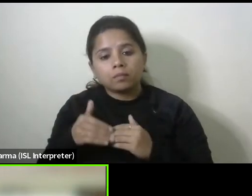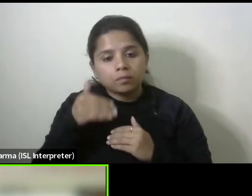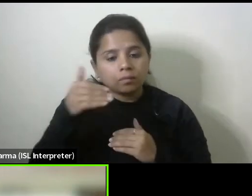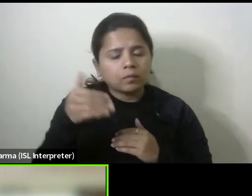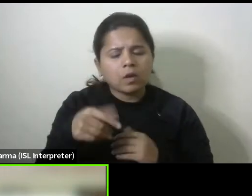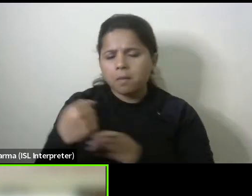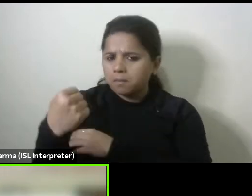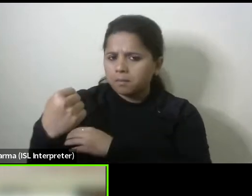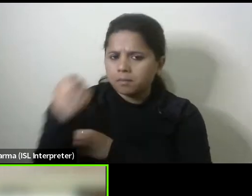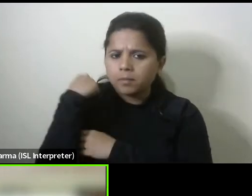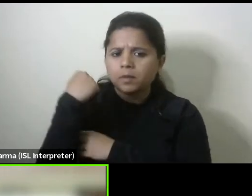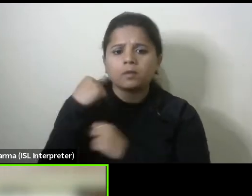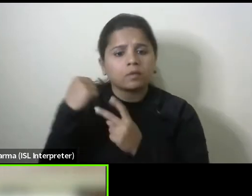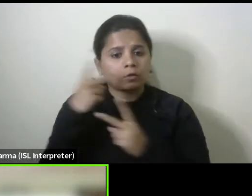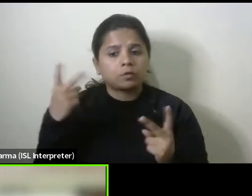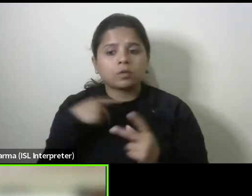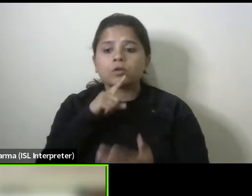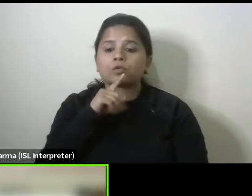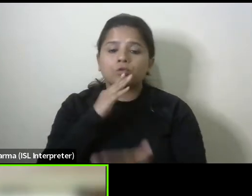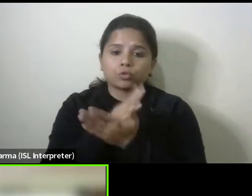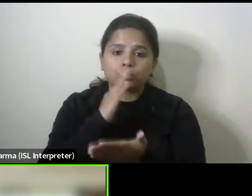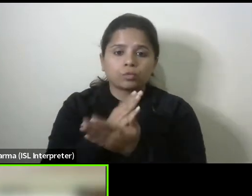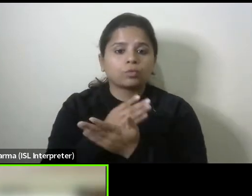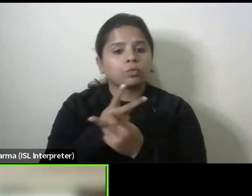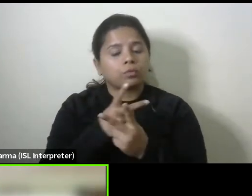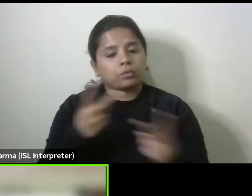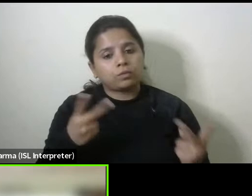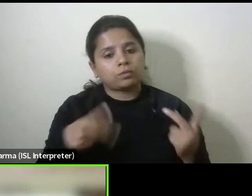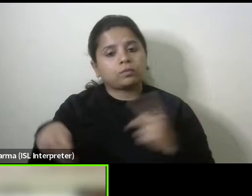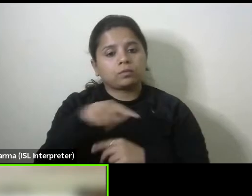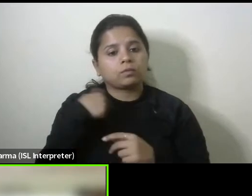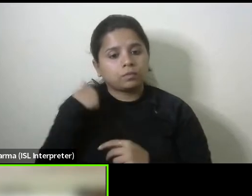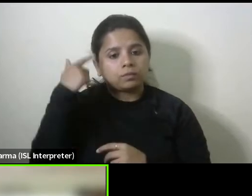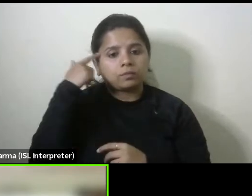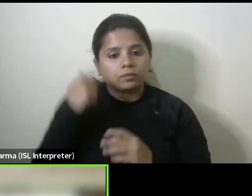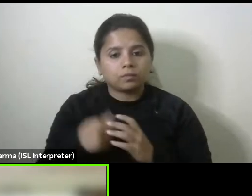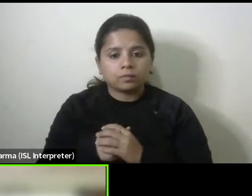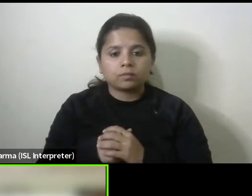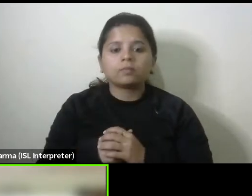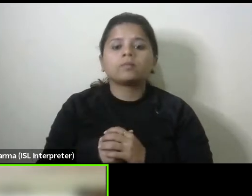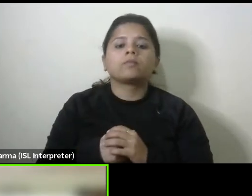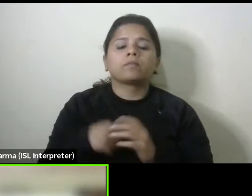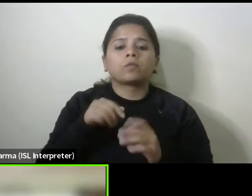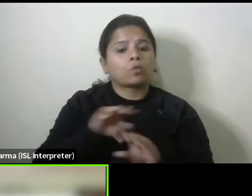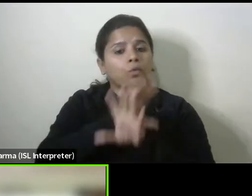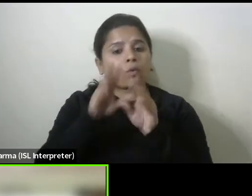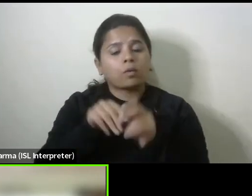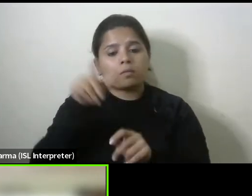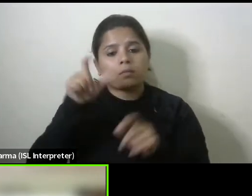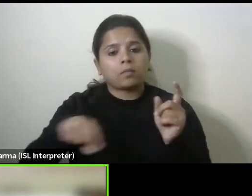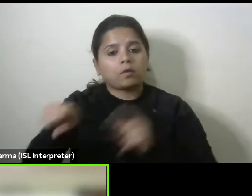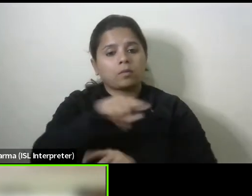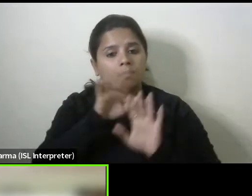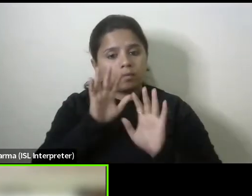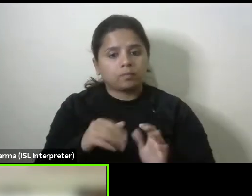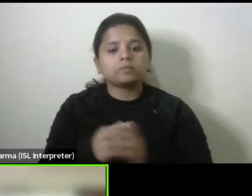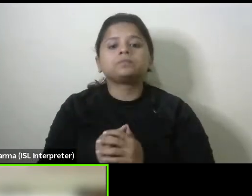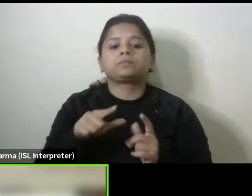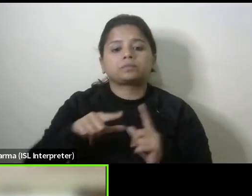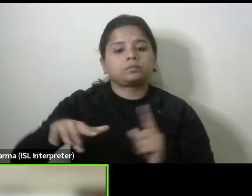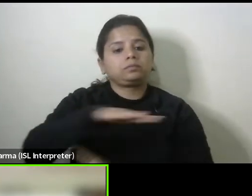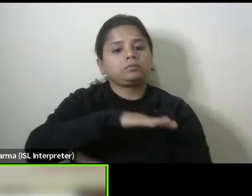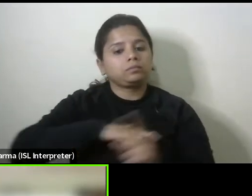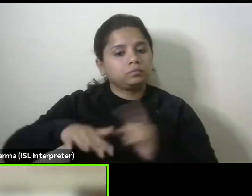powerful way to ensure that uh we cater to all people we also bring in local solutions